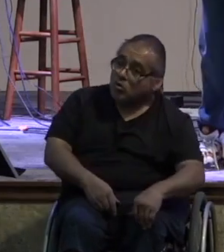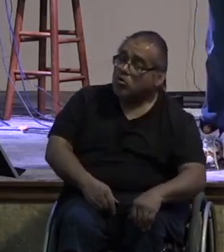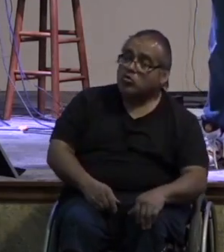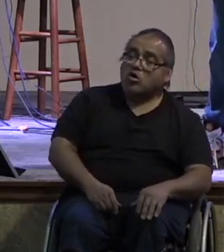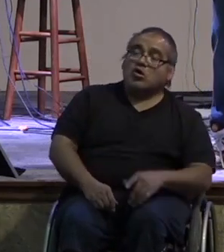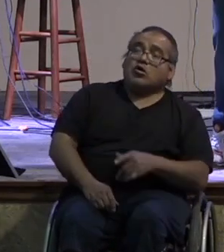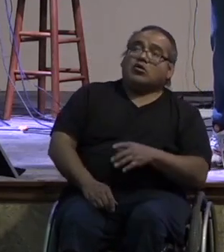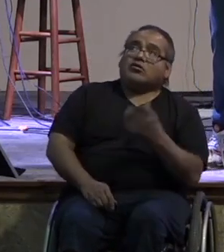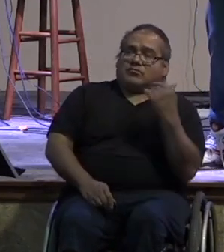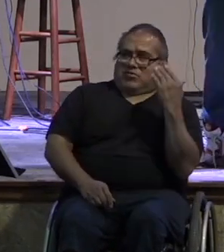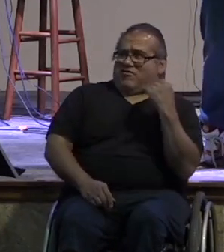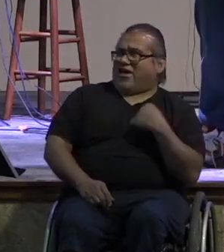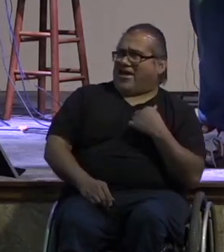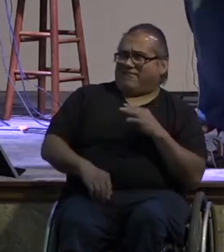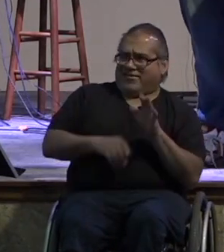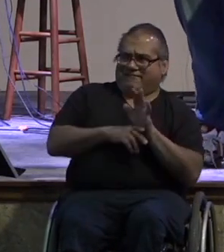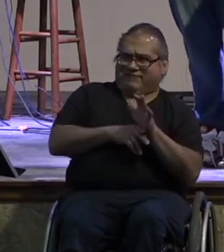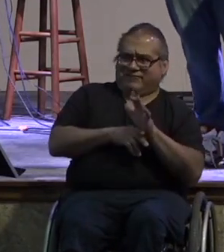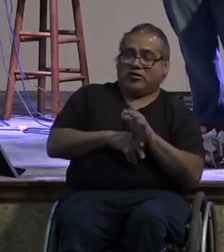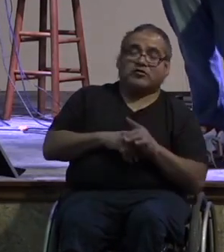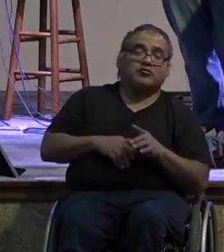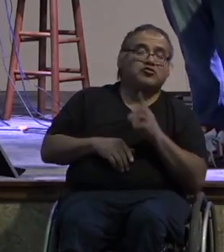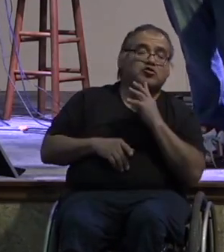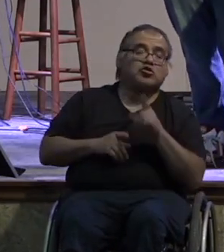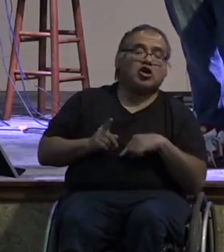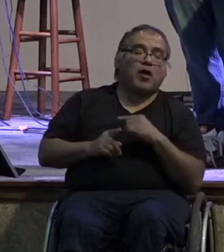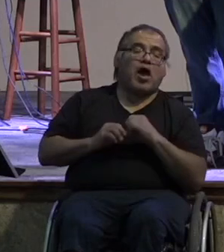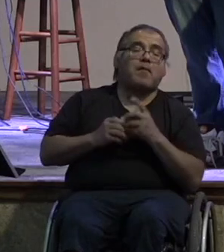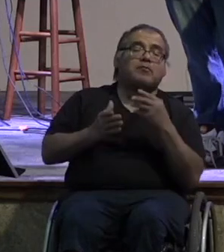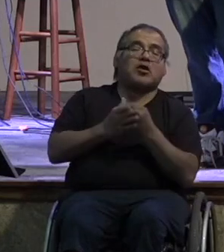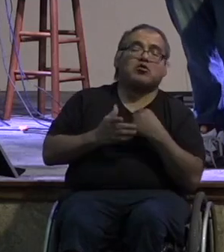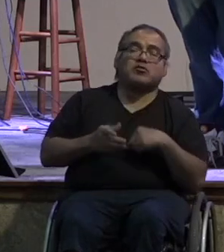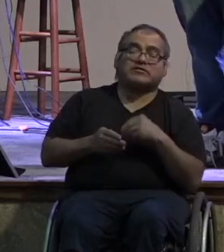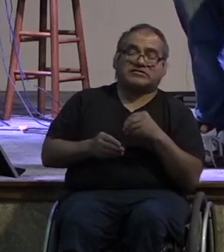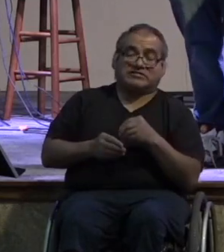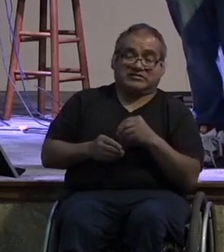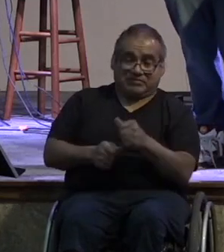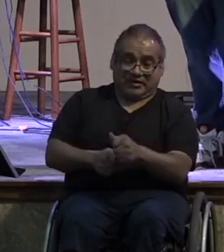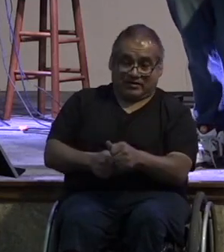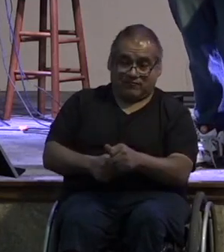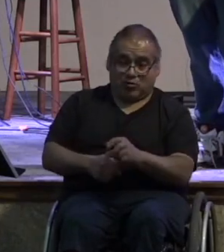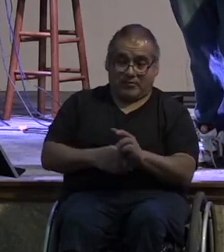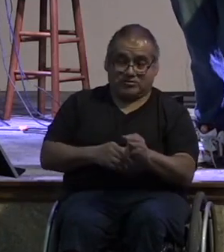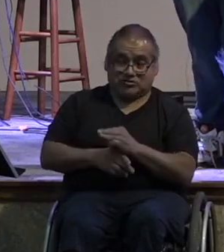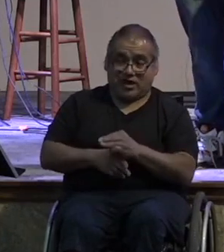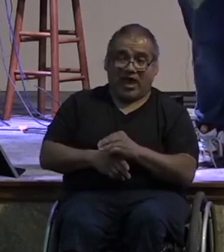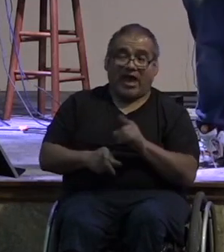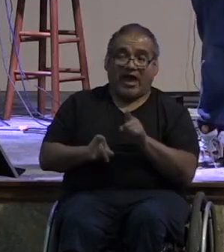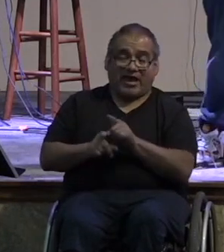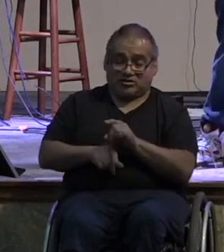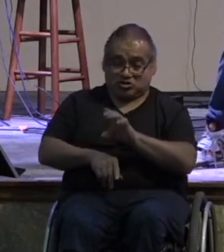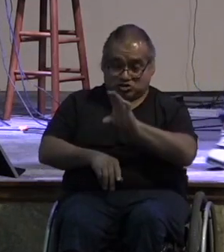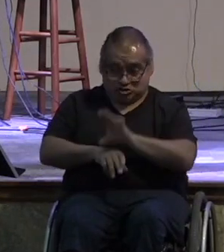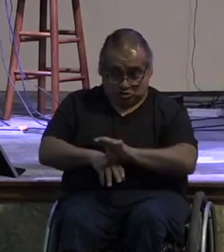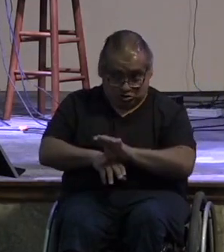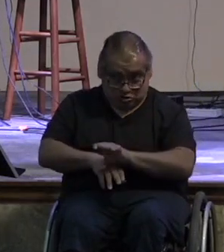a video not too long ago about how much money we spend on missions as a church as a global church and we spend more on